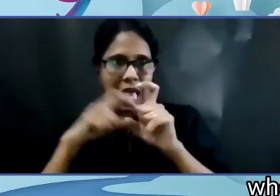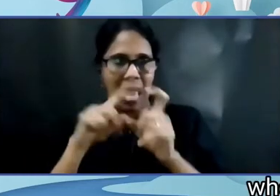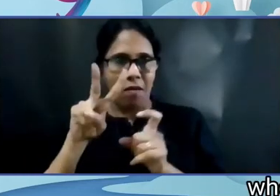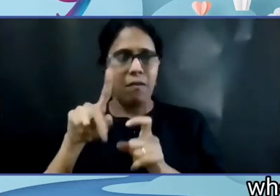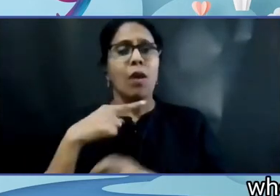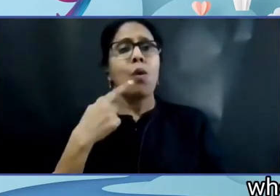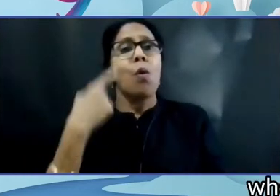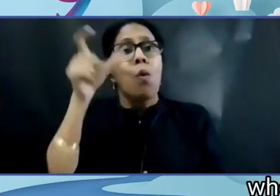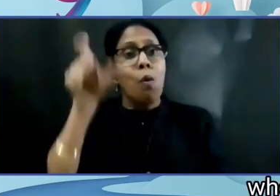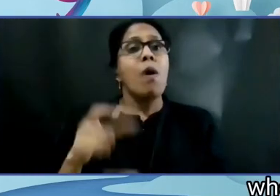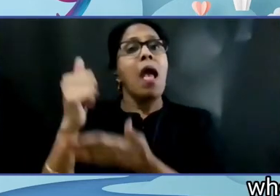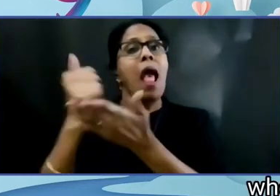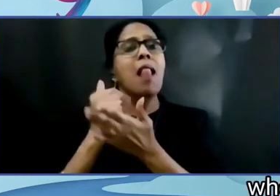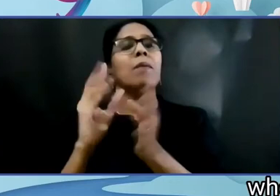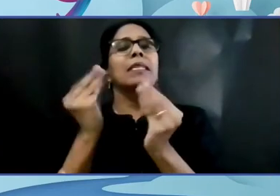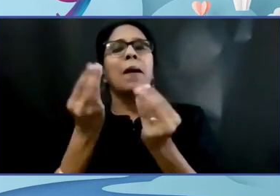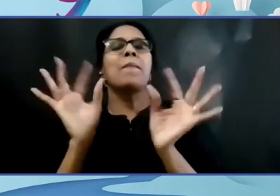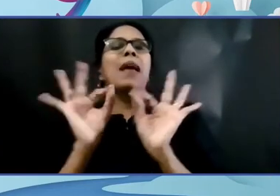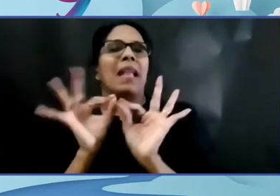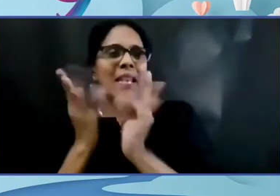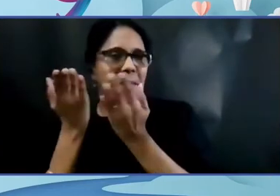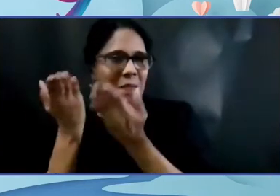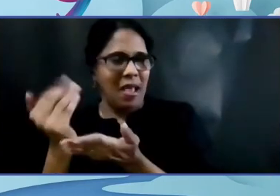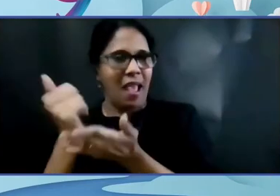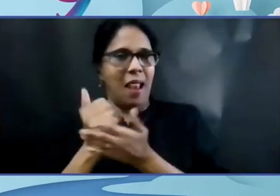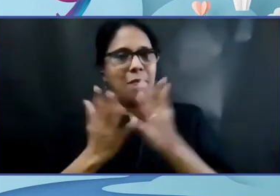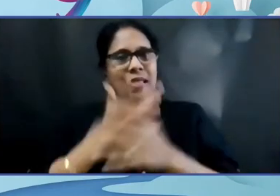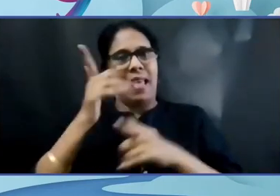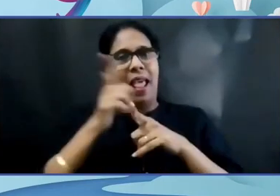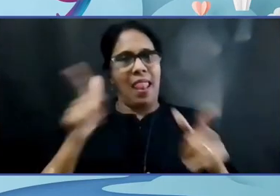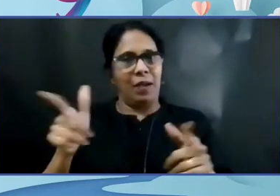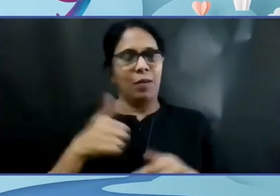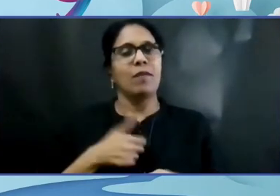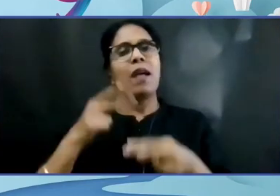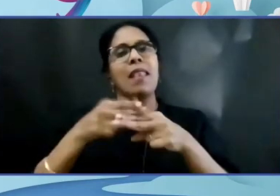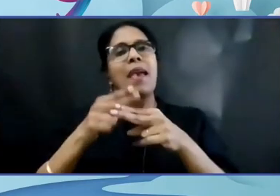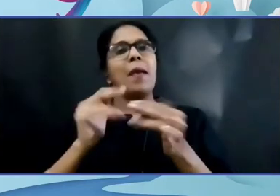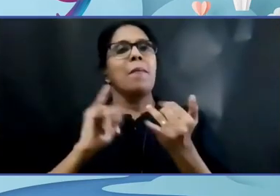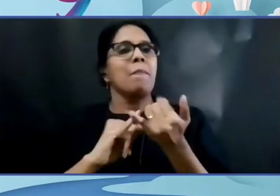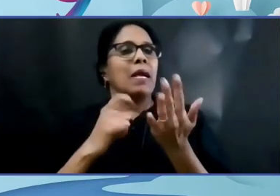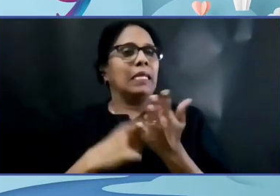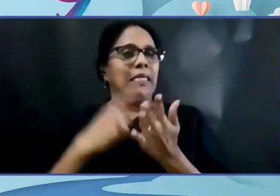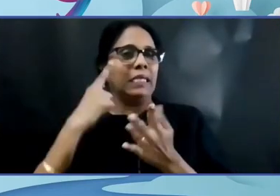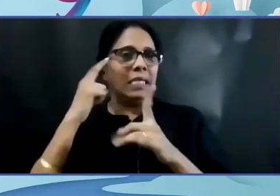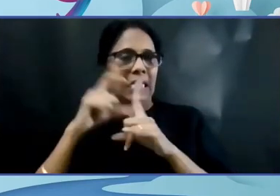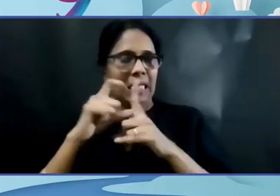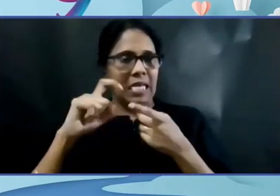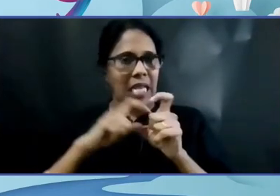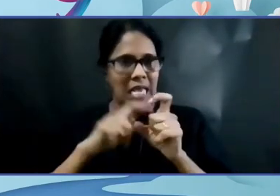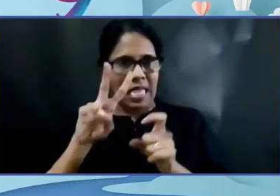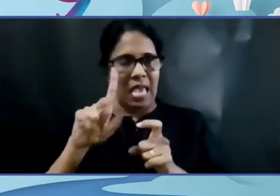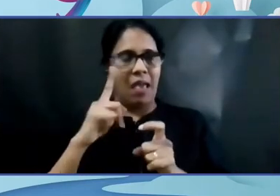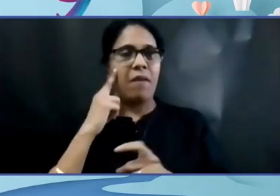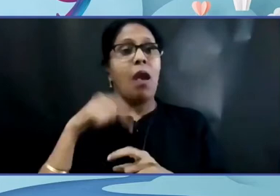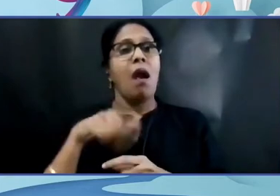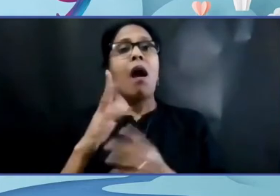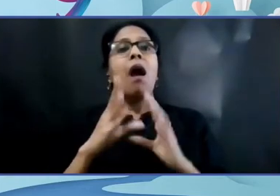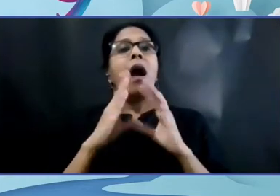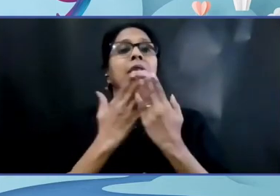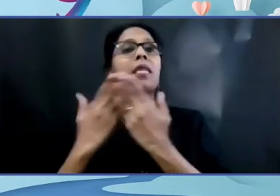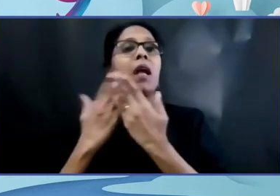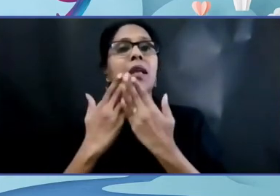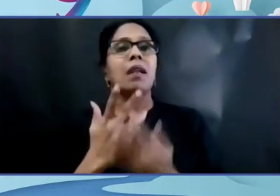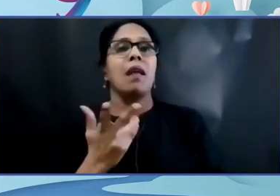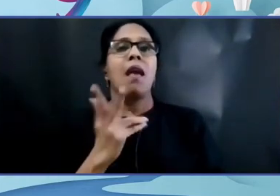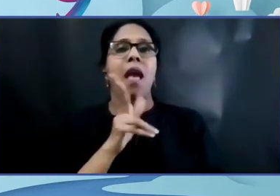sign language interpretation today. Hi, my name is Sridevi. I am in class eight. I am from Sudarshan Vidya